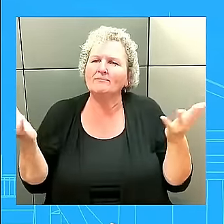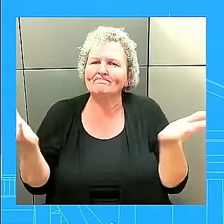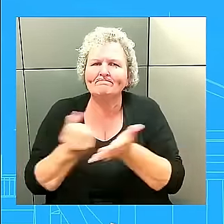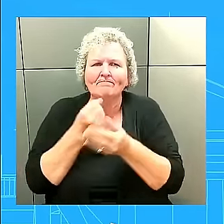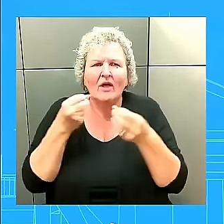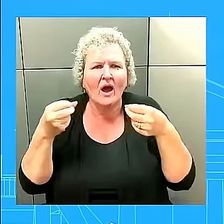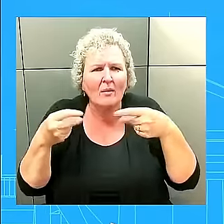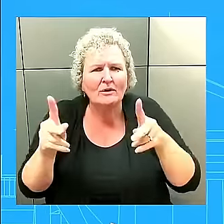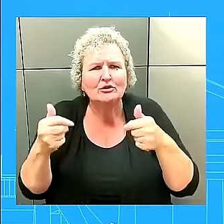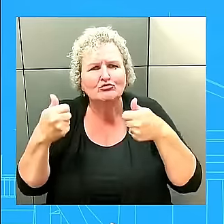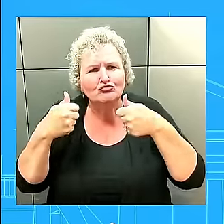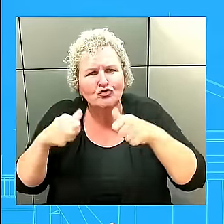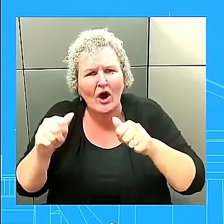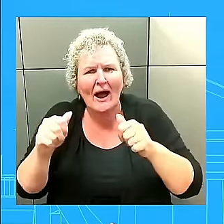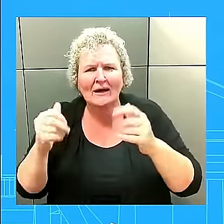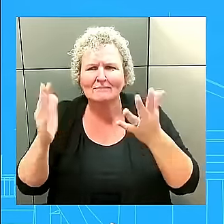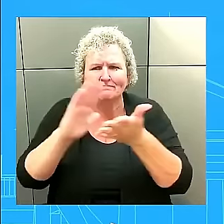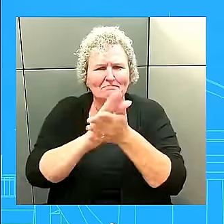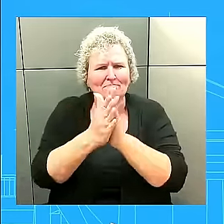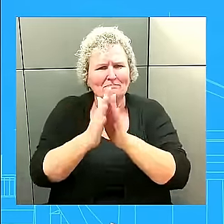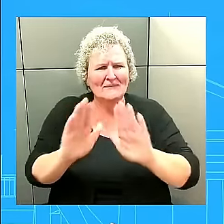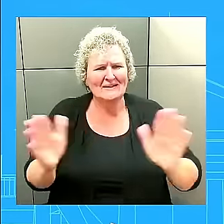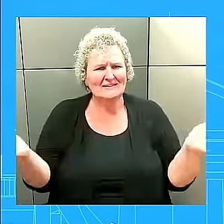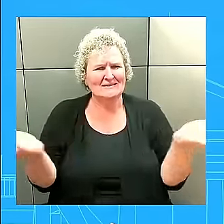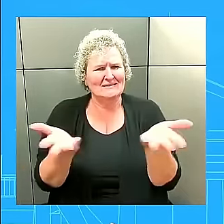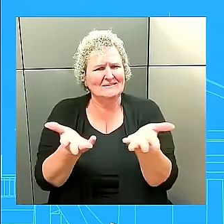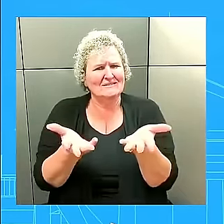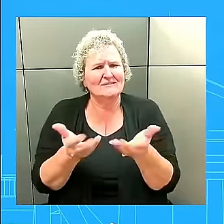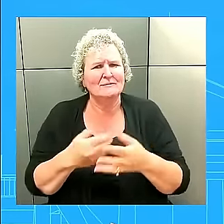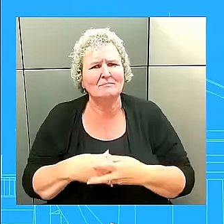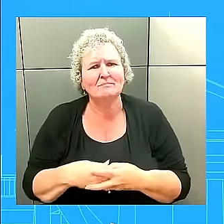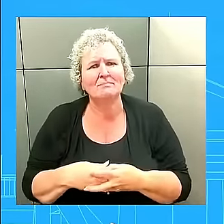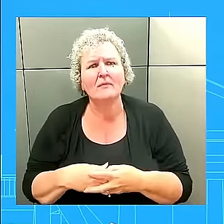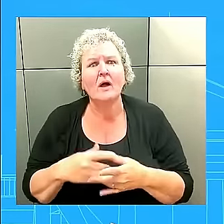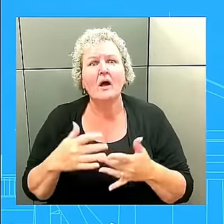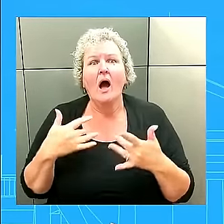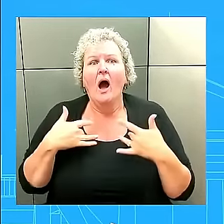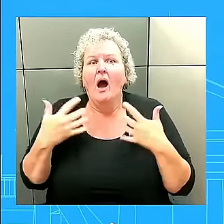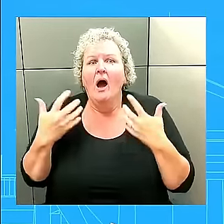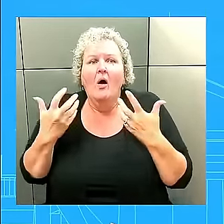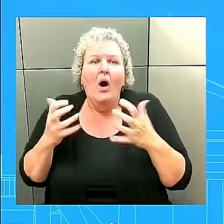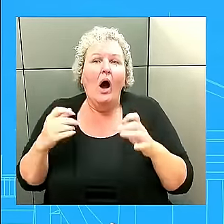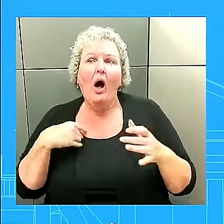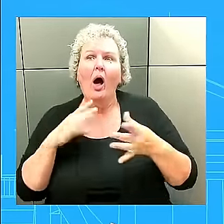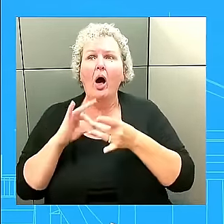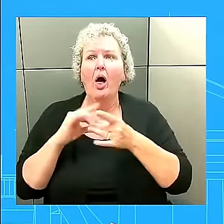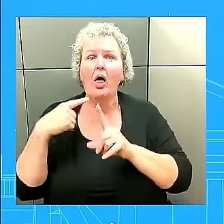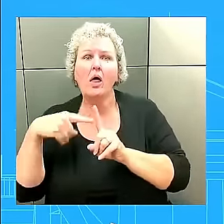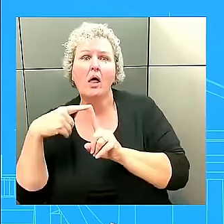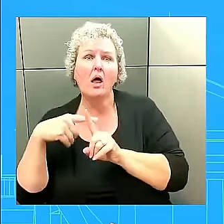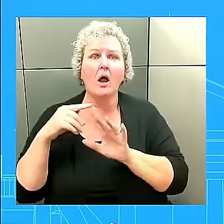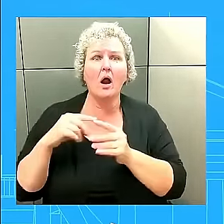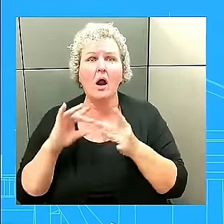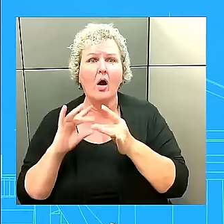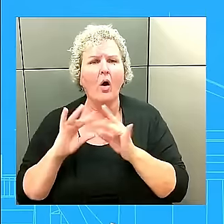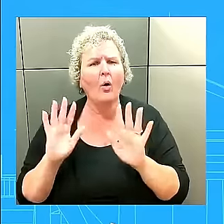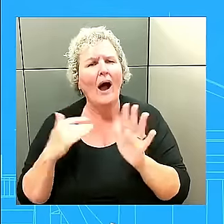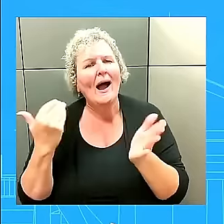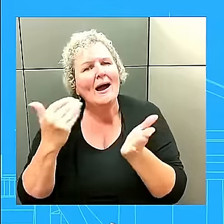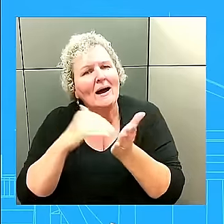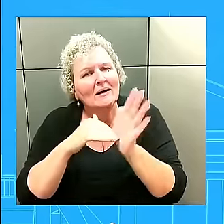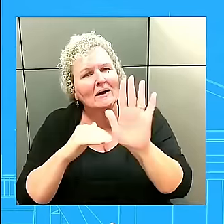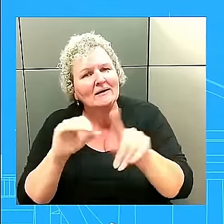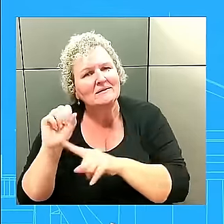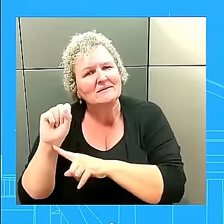But I don't want to sound too sanguine here. I'll let Secretary Blinken speak for his travels. He's still on the road. He talked about it a little bit today